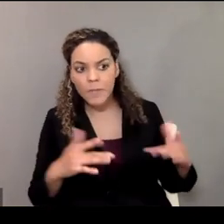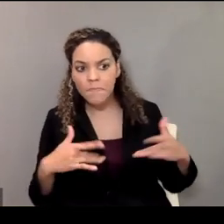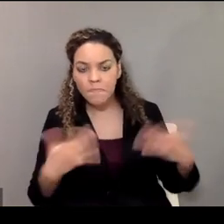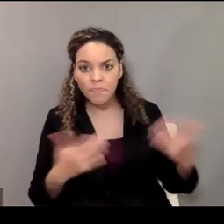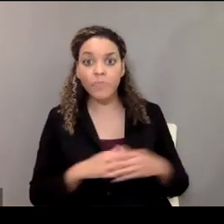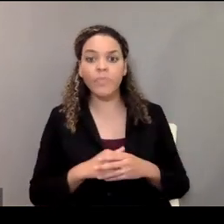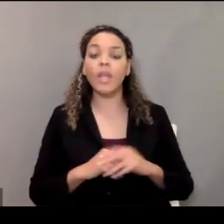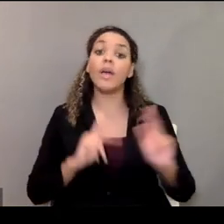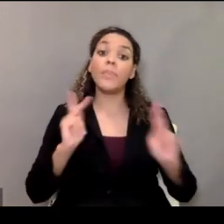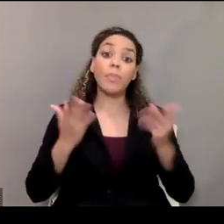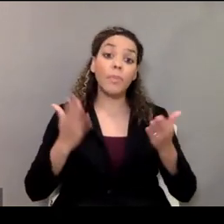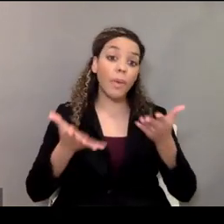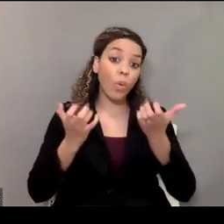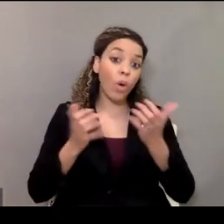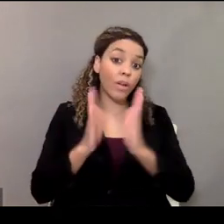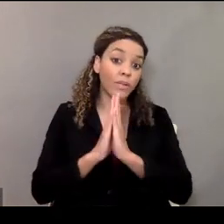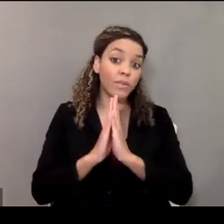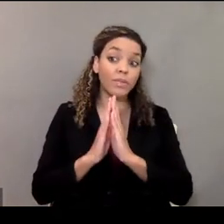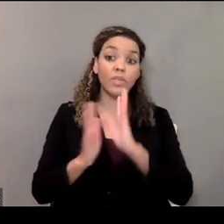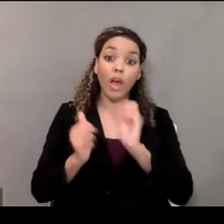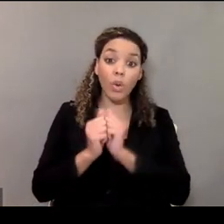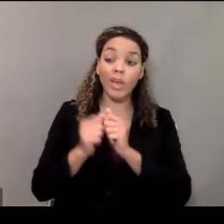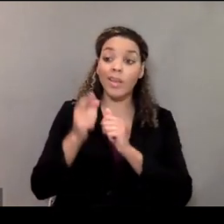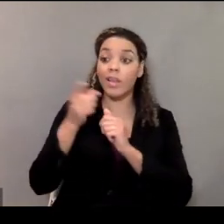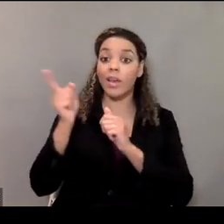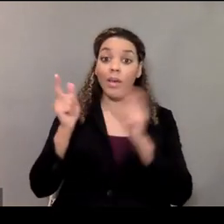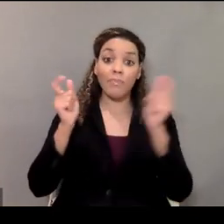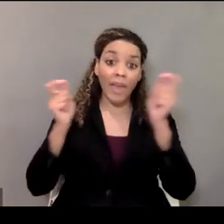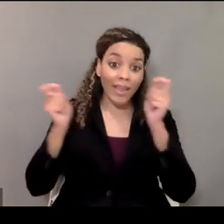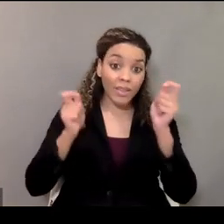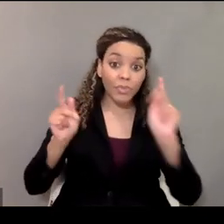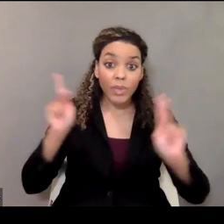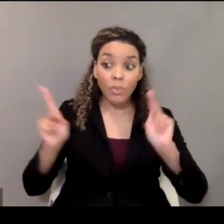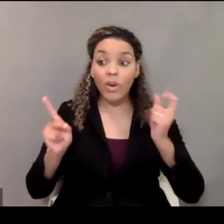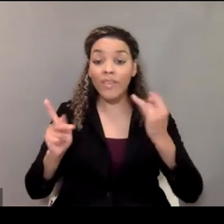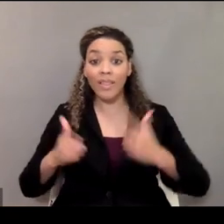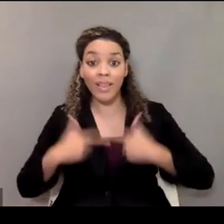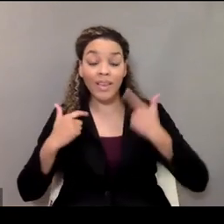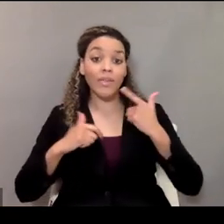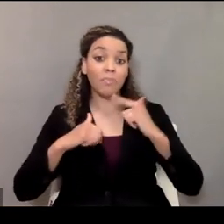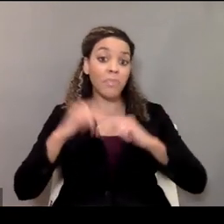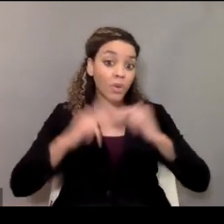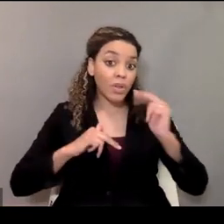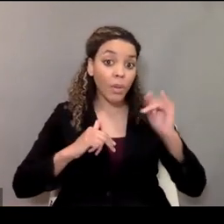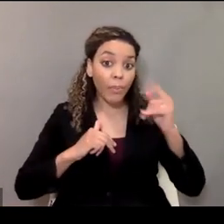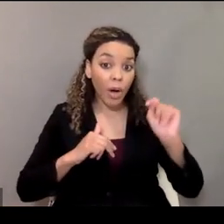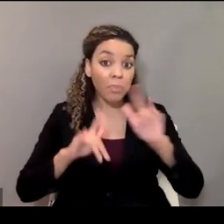People might want to talk to the management in their apartment building if they do live in an apartment, and